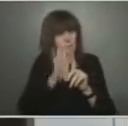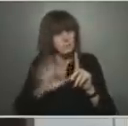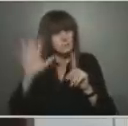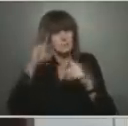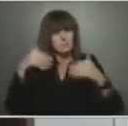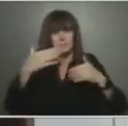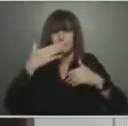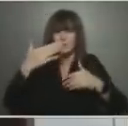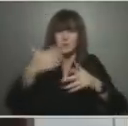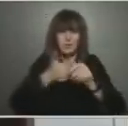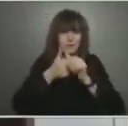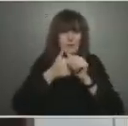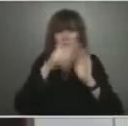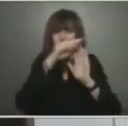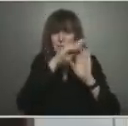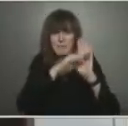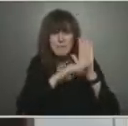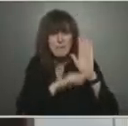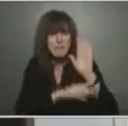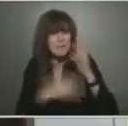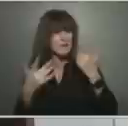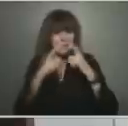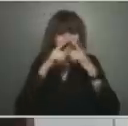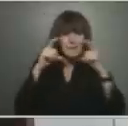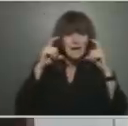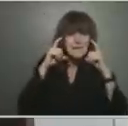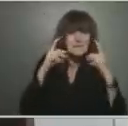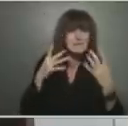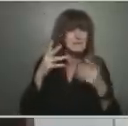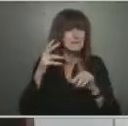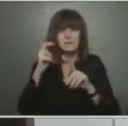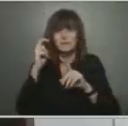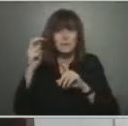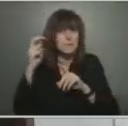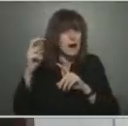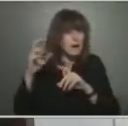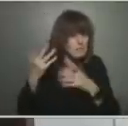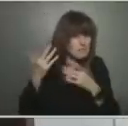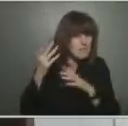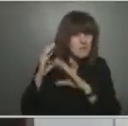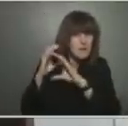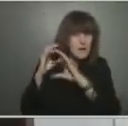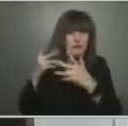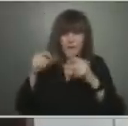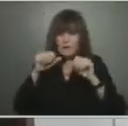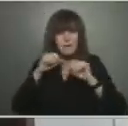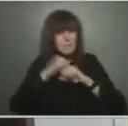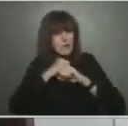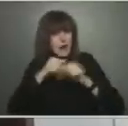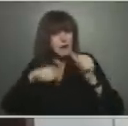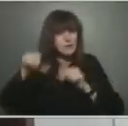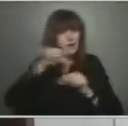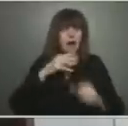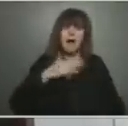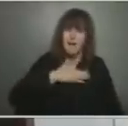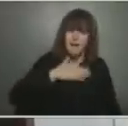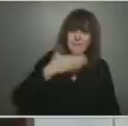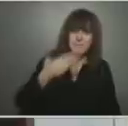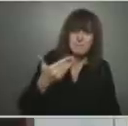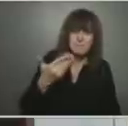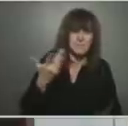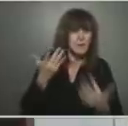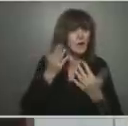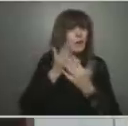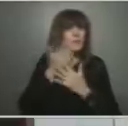in public, on buses, on subways, on protecting each other through the basic public health measures, as well